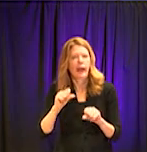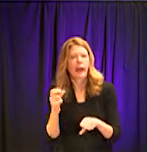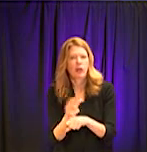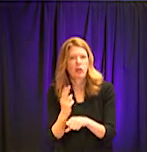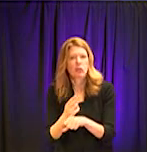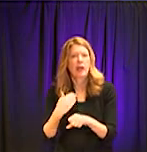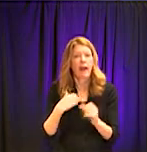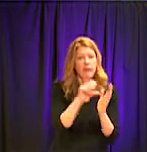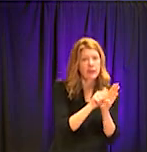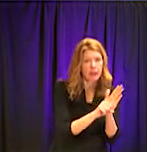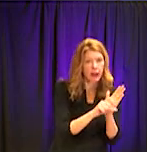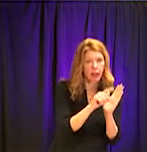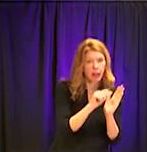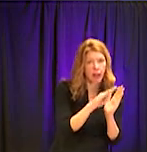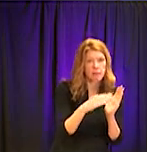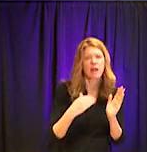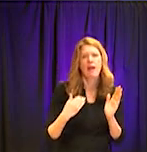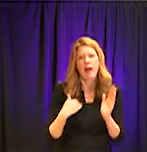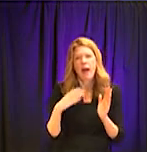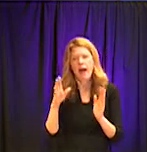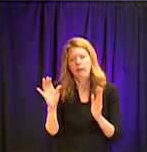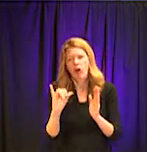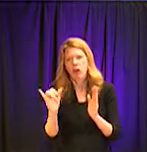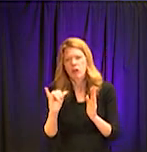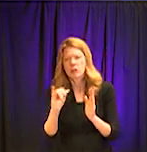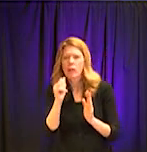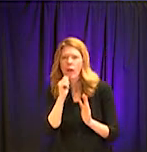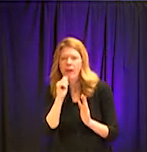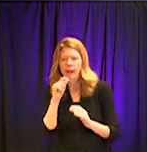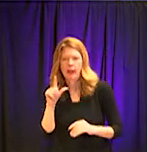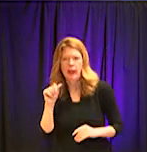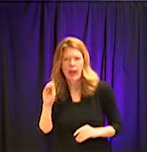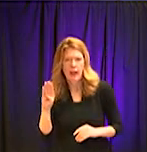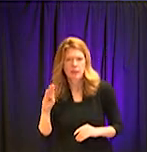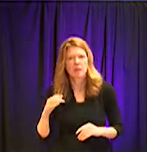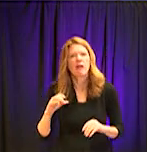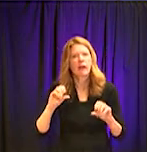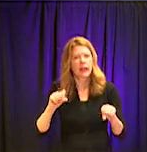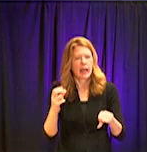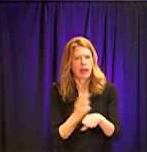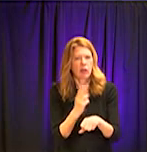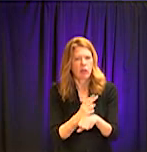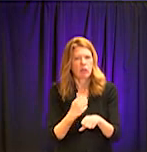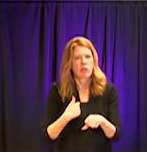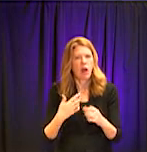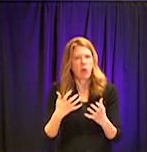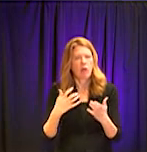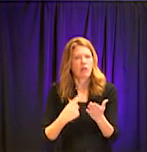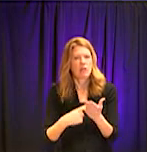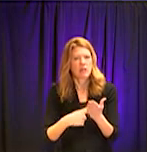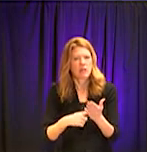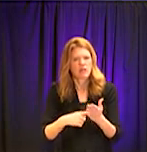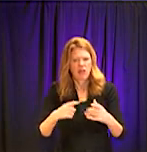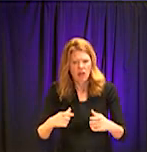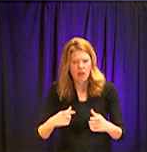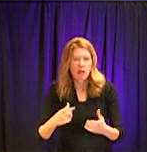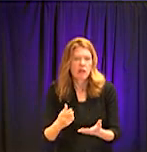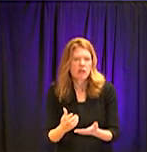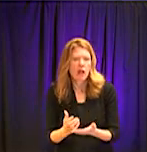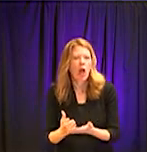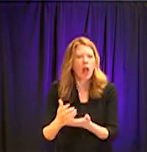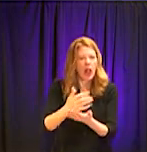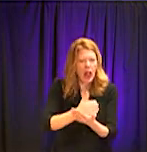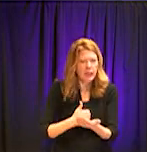to. I want to talk a little bit about what's happening currently as it relates to specimen collection, because, um, I was very